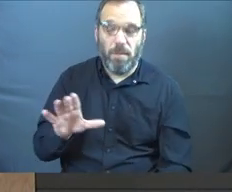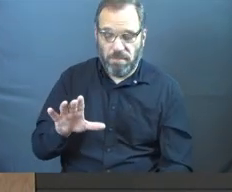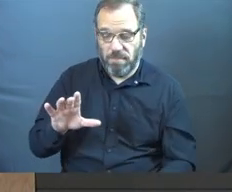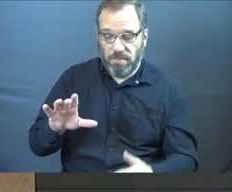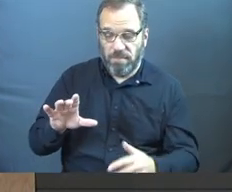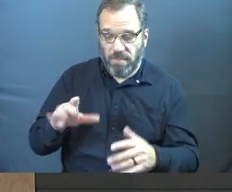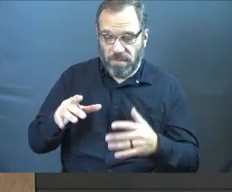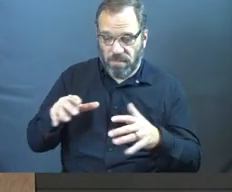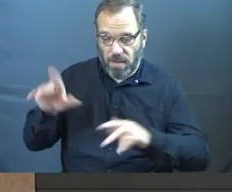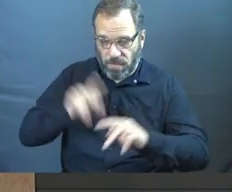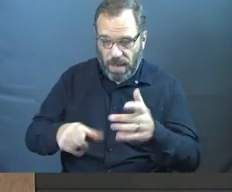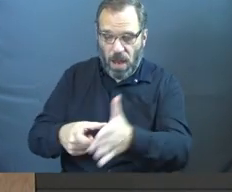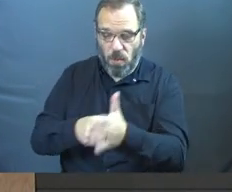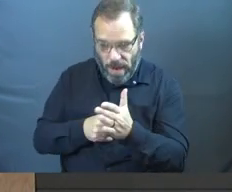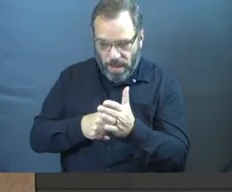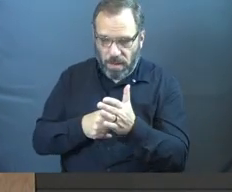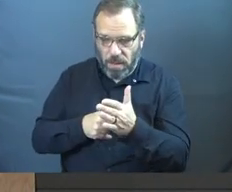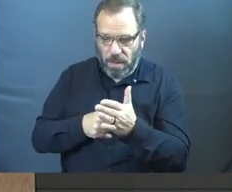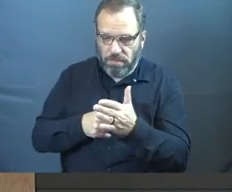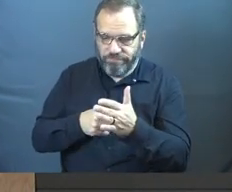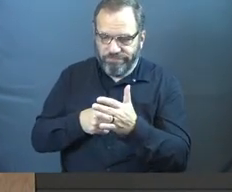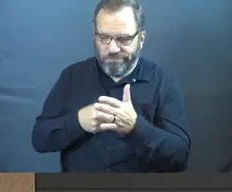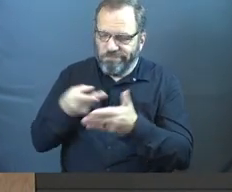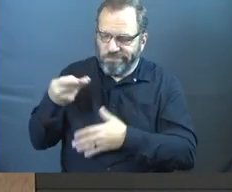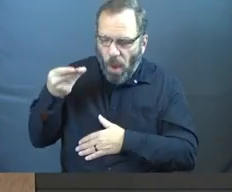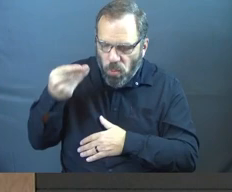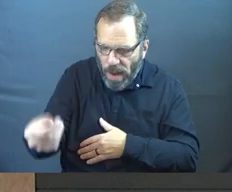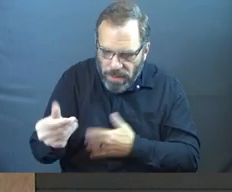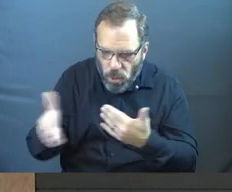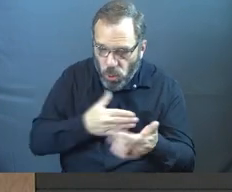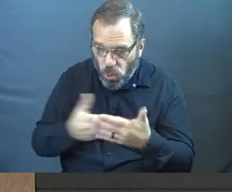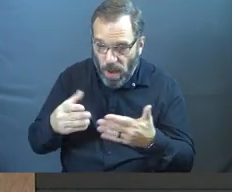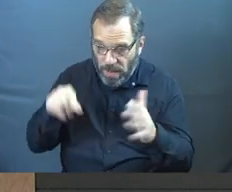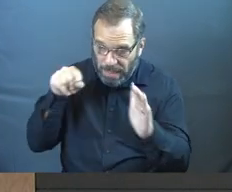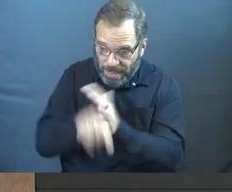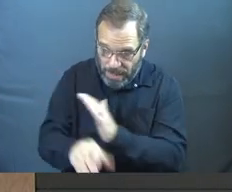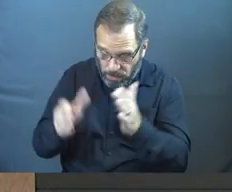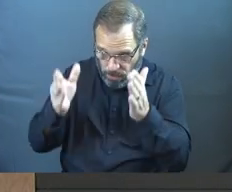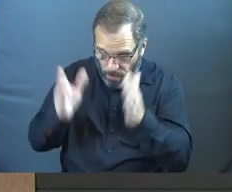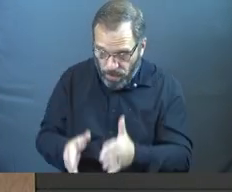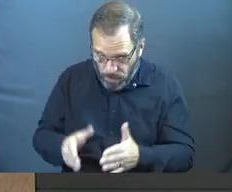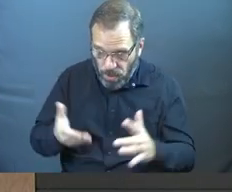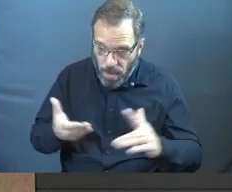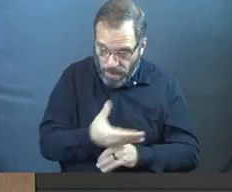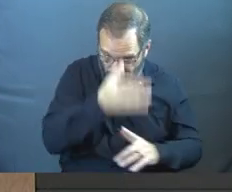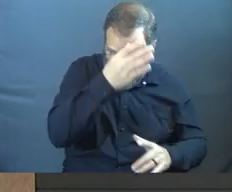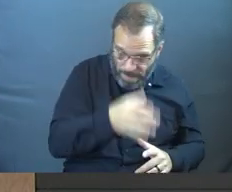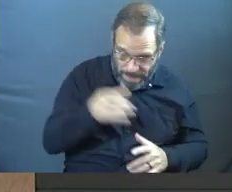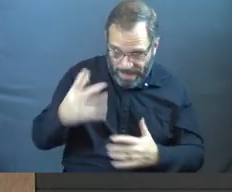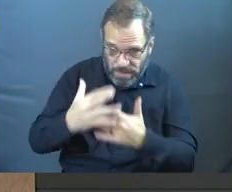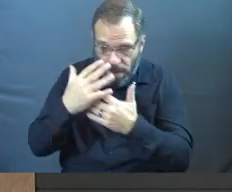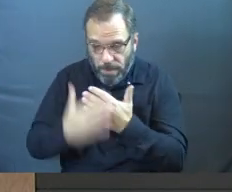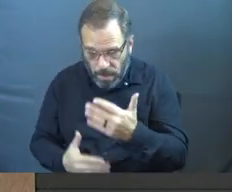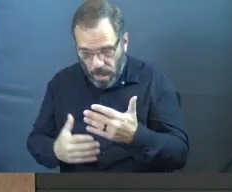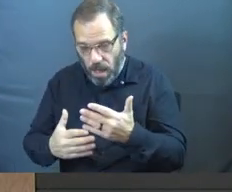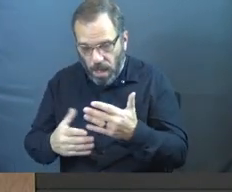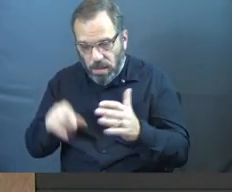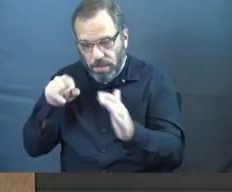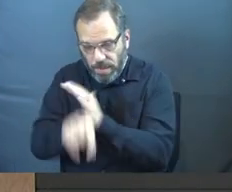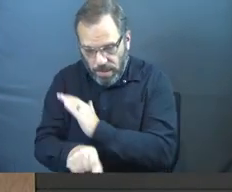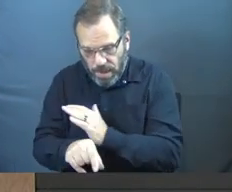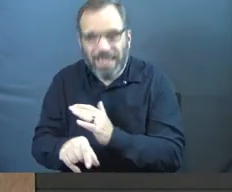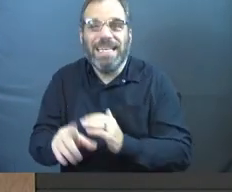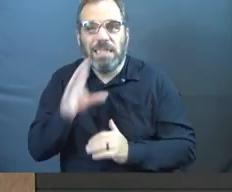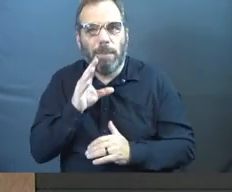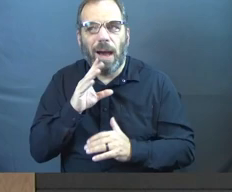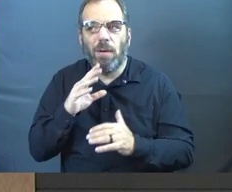fellow man, I will require a reckoning for the life of man. Whoever sheds the blood of man by man shall his blood be shed. God's